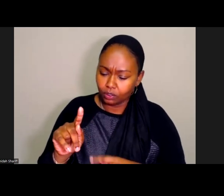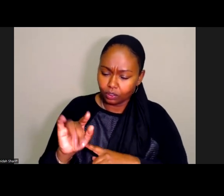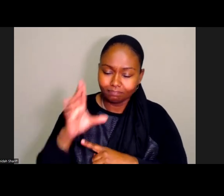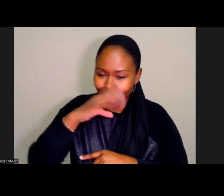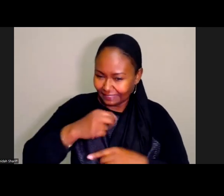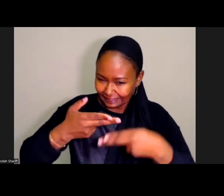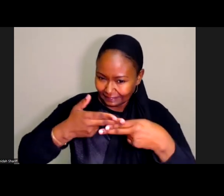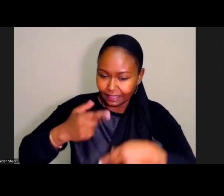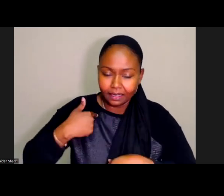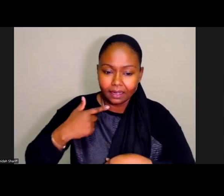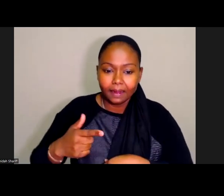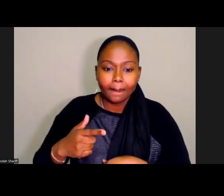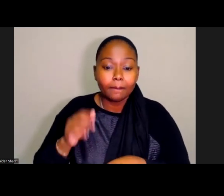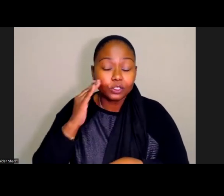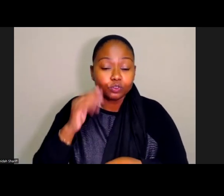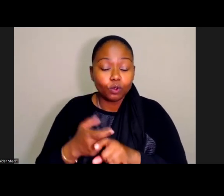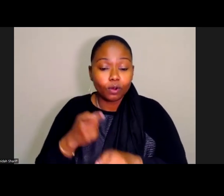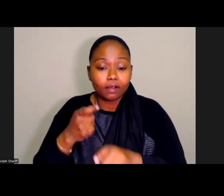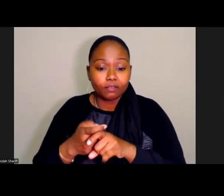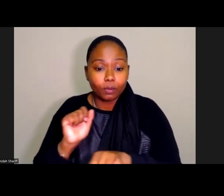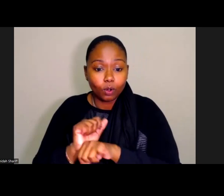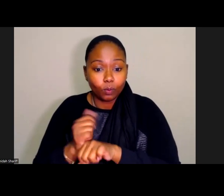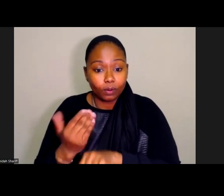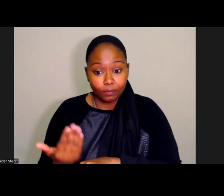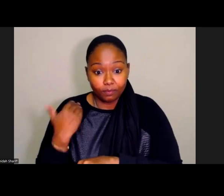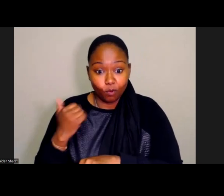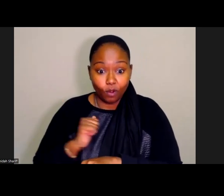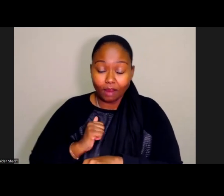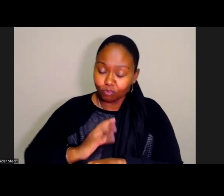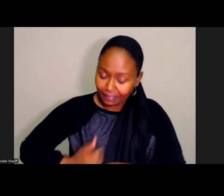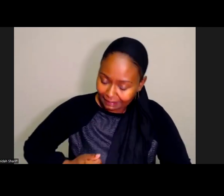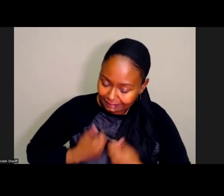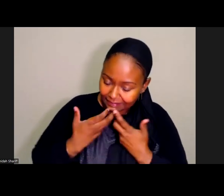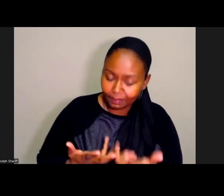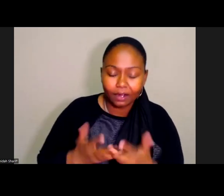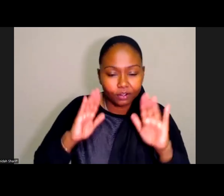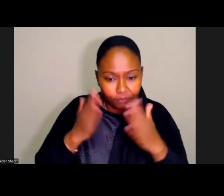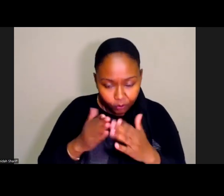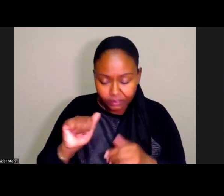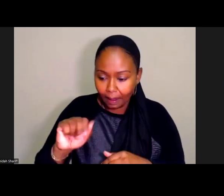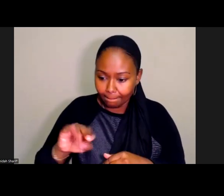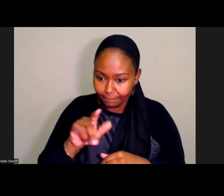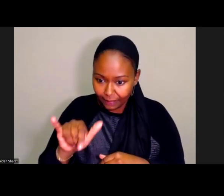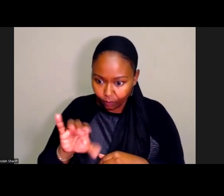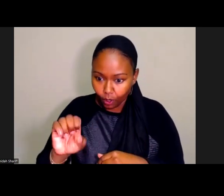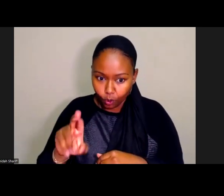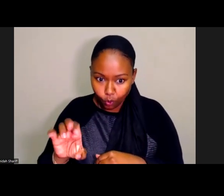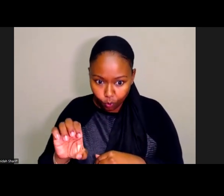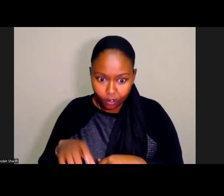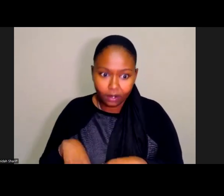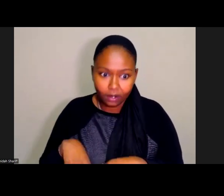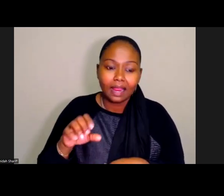-executive director and really challenged Justin inspired us to think about how AmeriCorps, Experience Corps, Climate Corps,